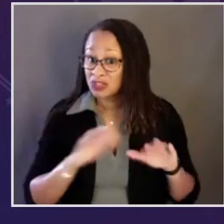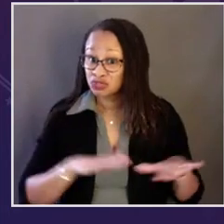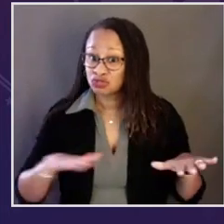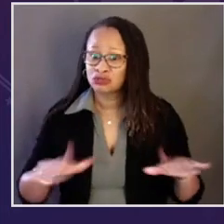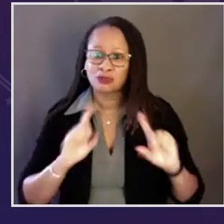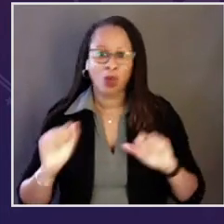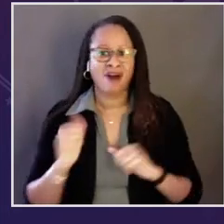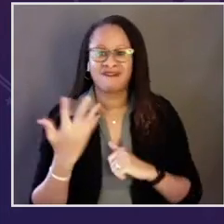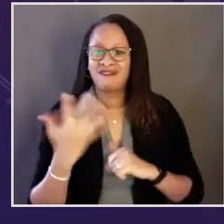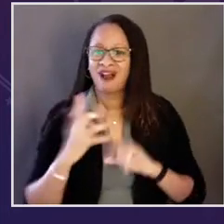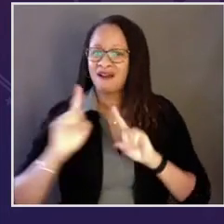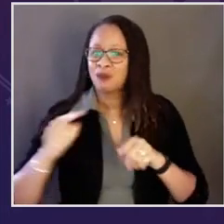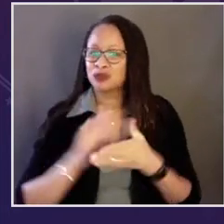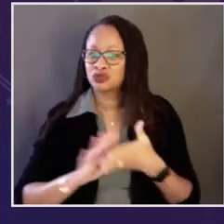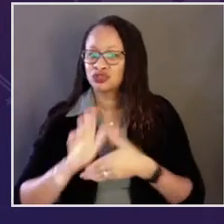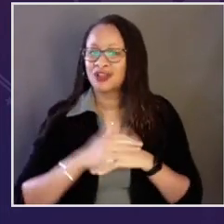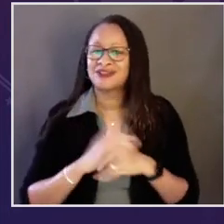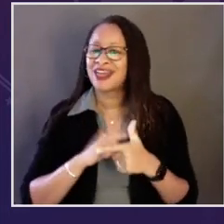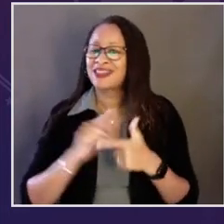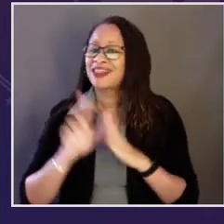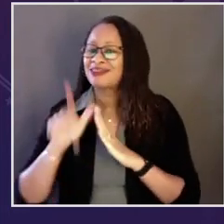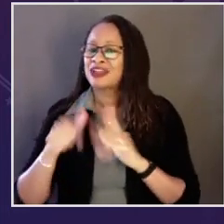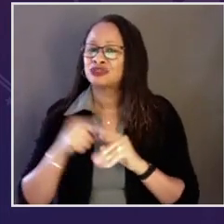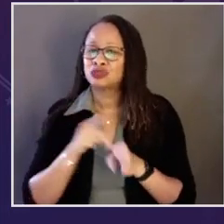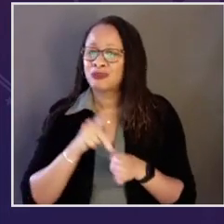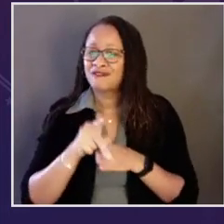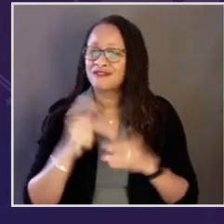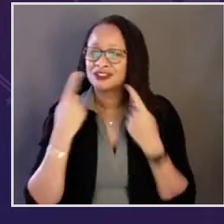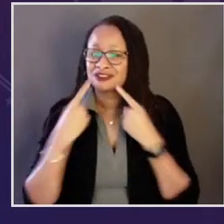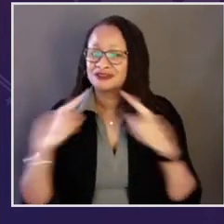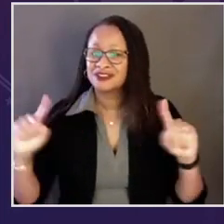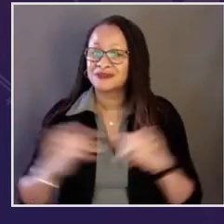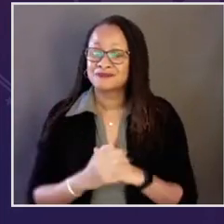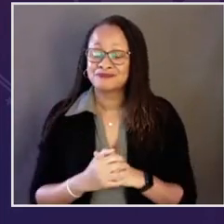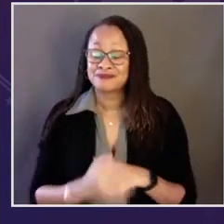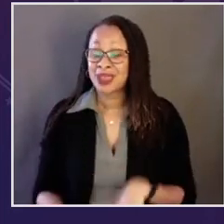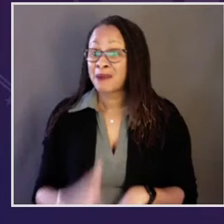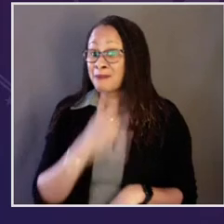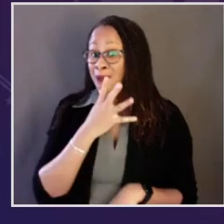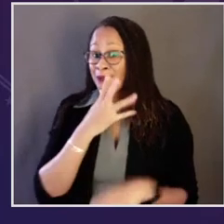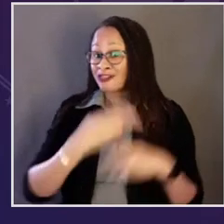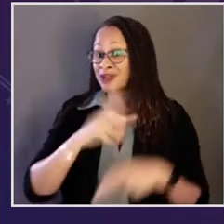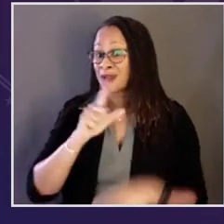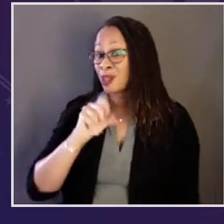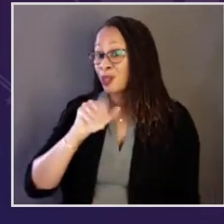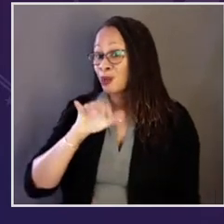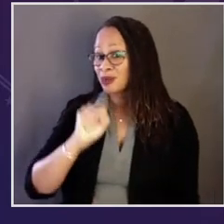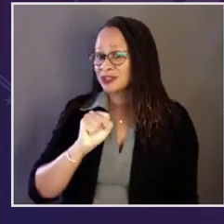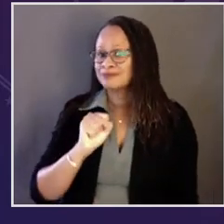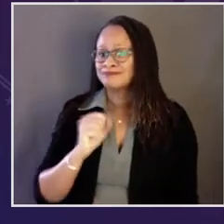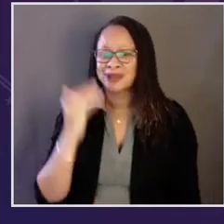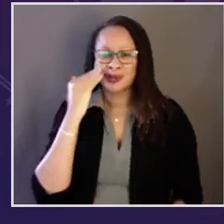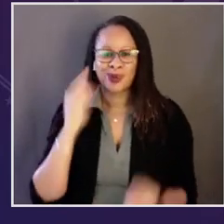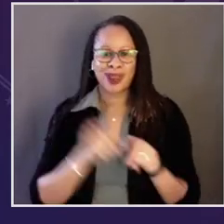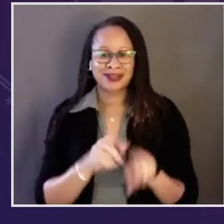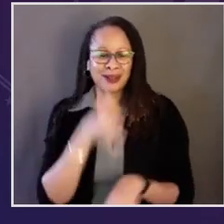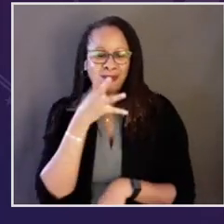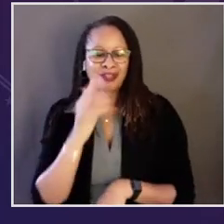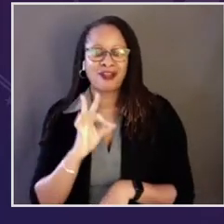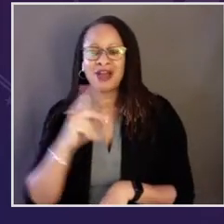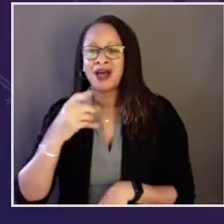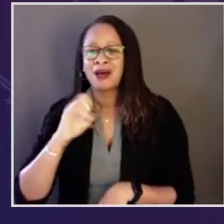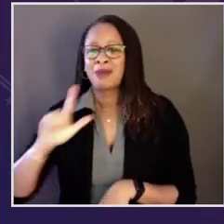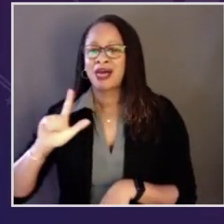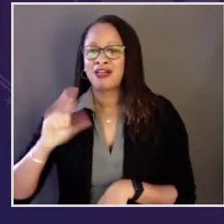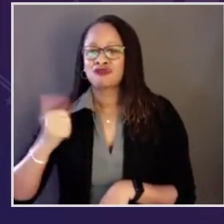they scraped to send all five of their children to college and on to professional success. My mother,